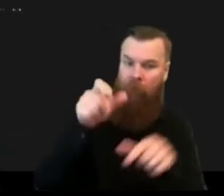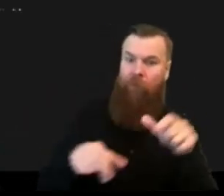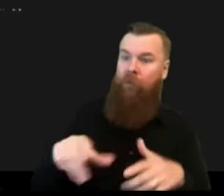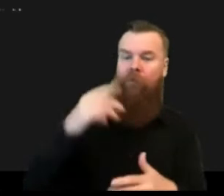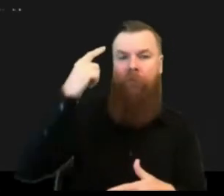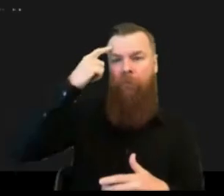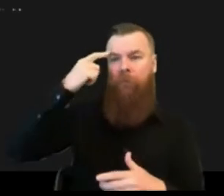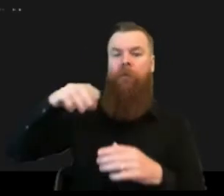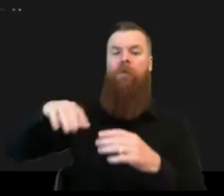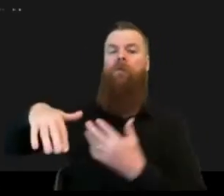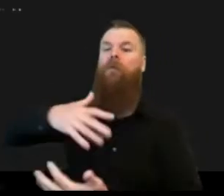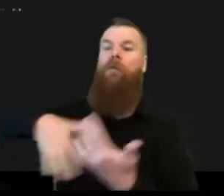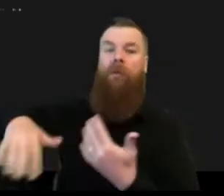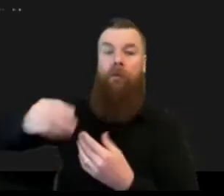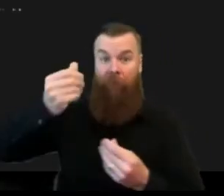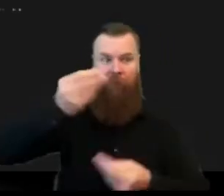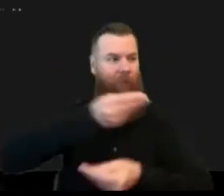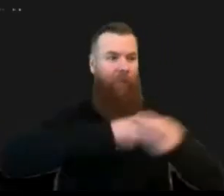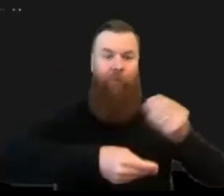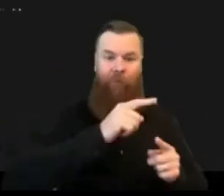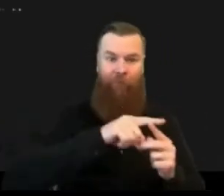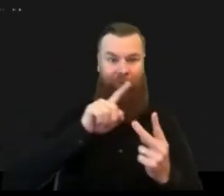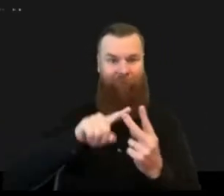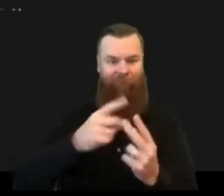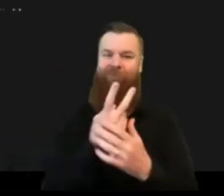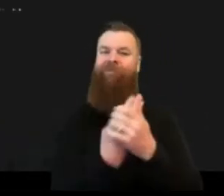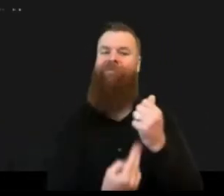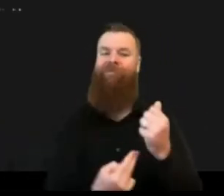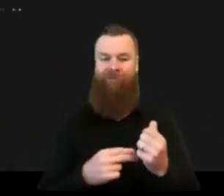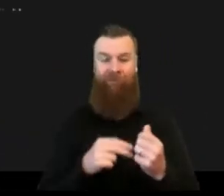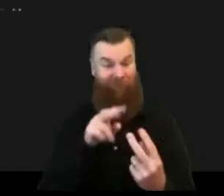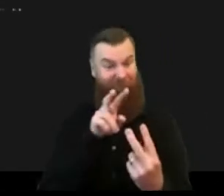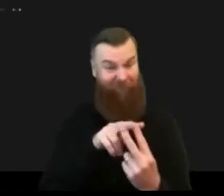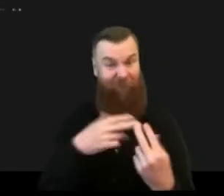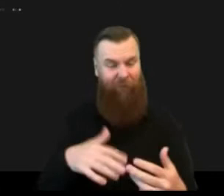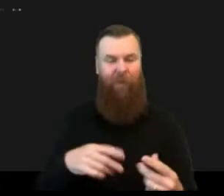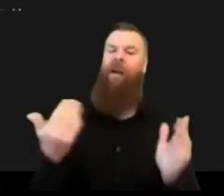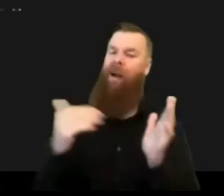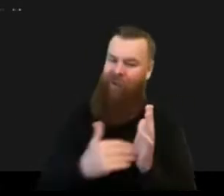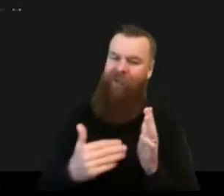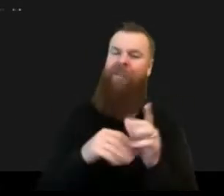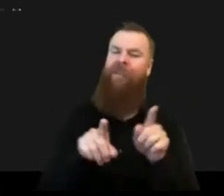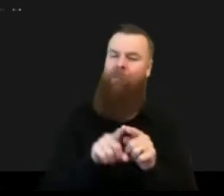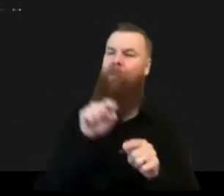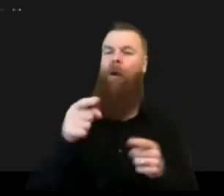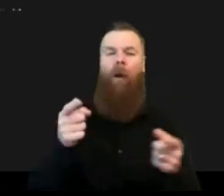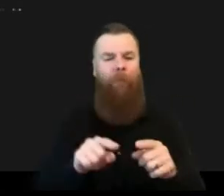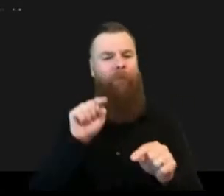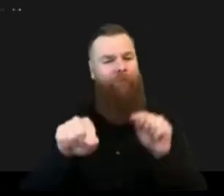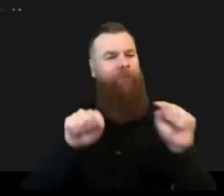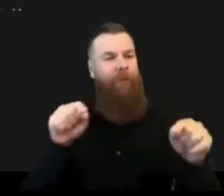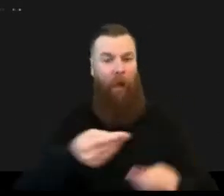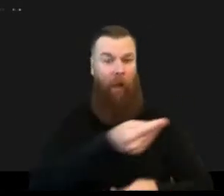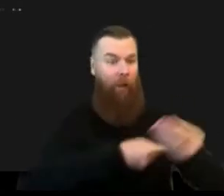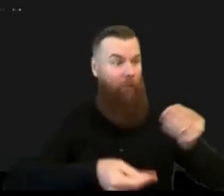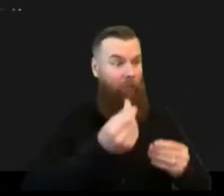that came up during the during the discussion and if we move to the next one i know we're running uh out of time um so